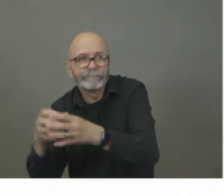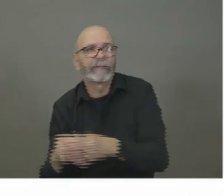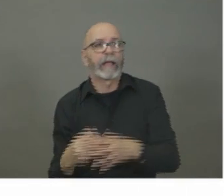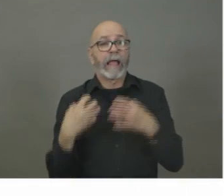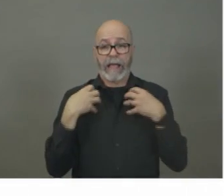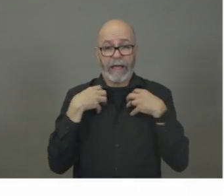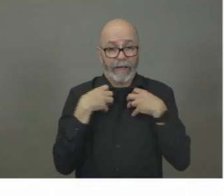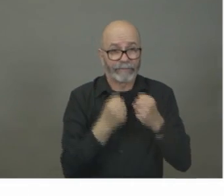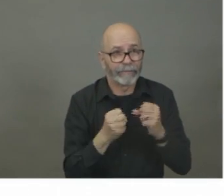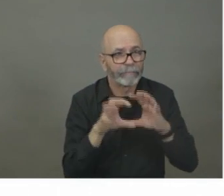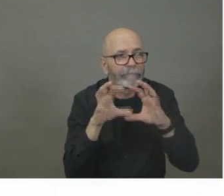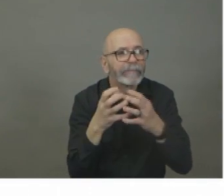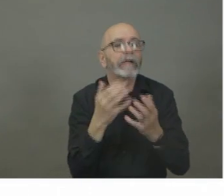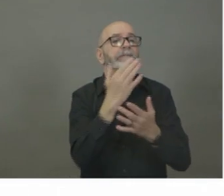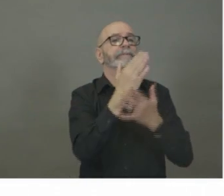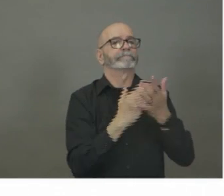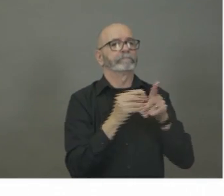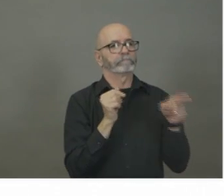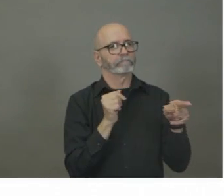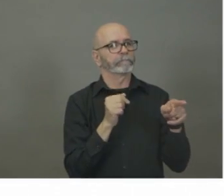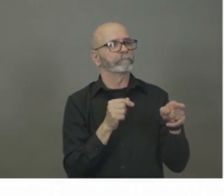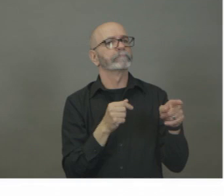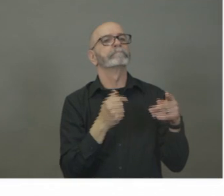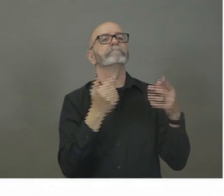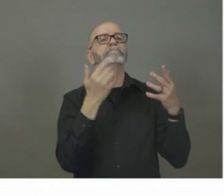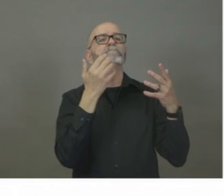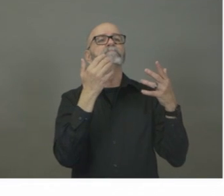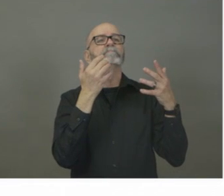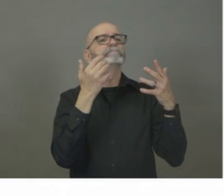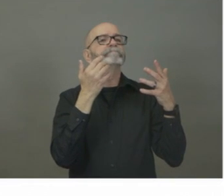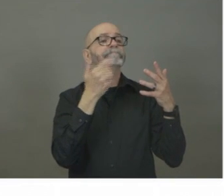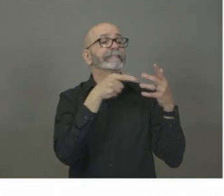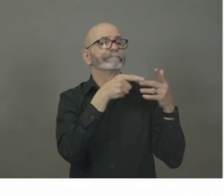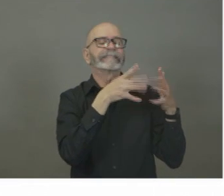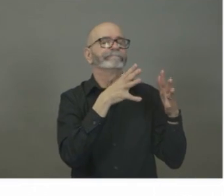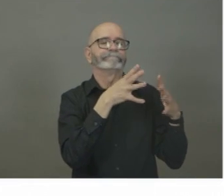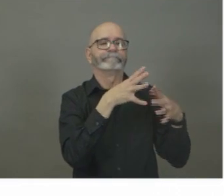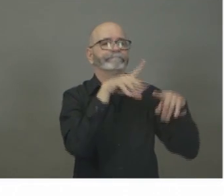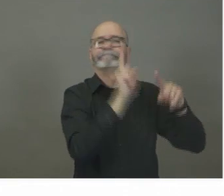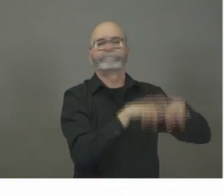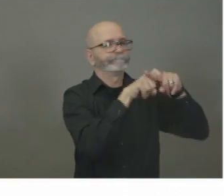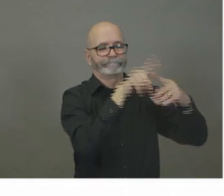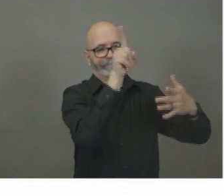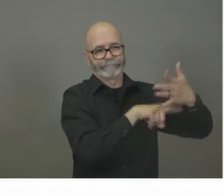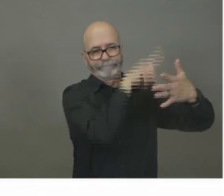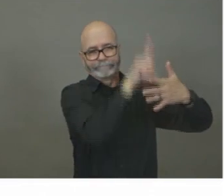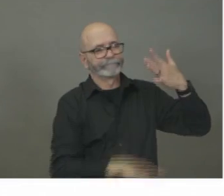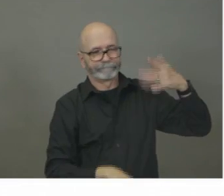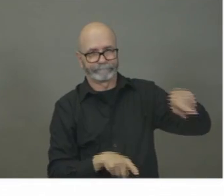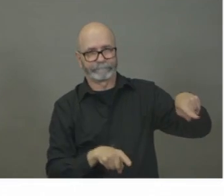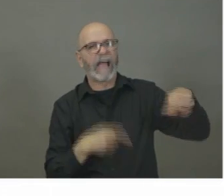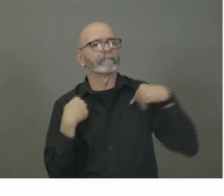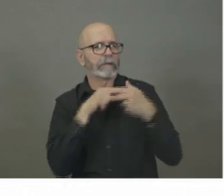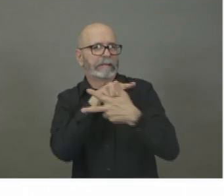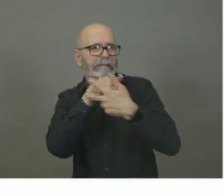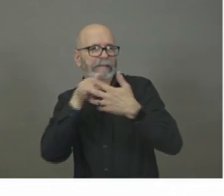rapidly. Some people are making the decision already to change their plans. So it could be as high as 4,000,